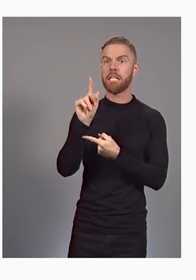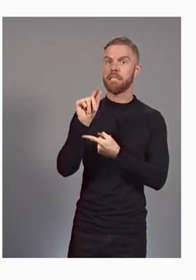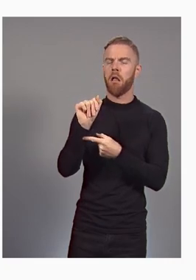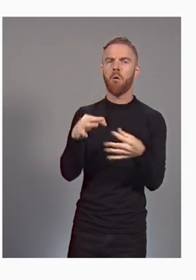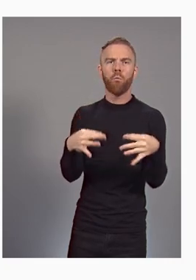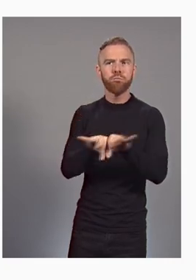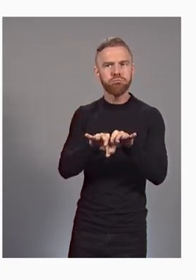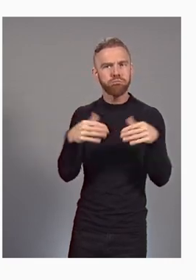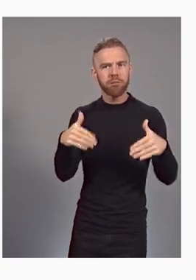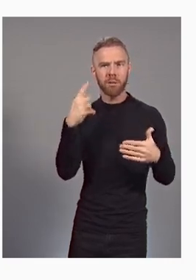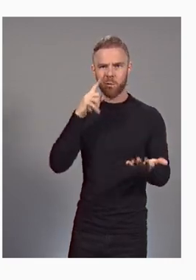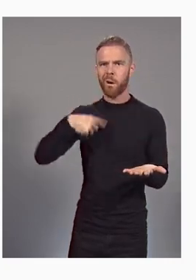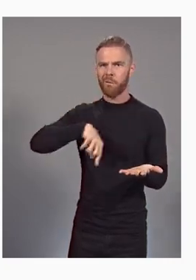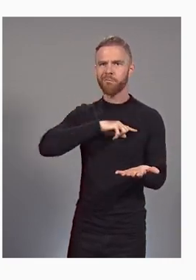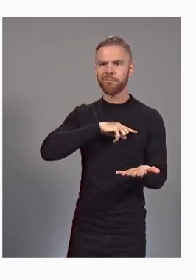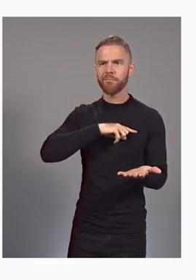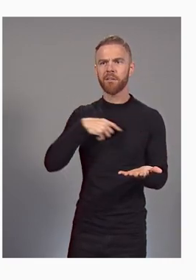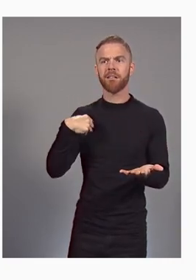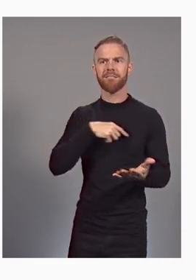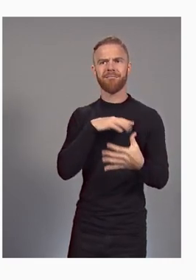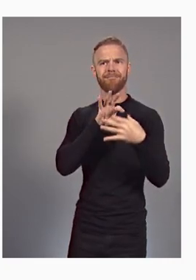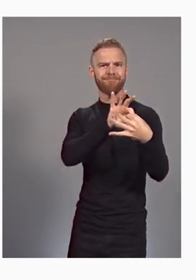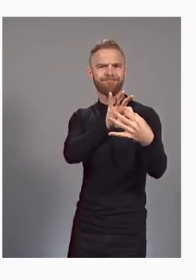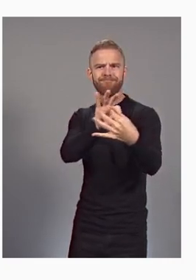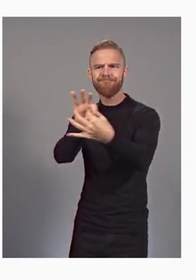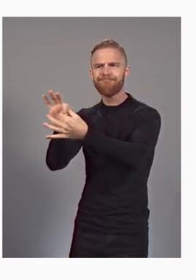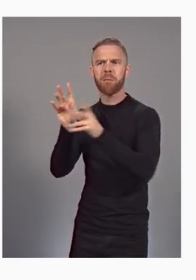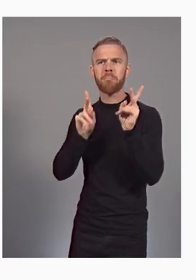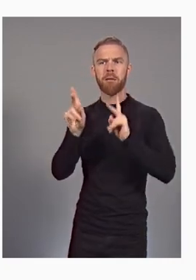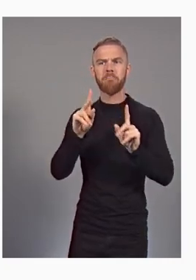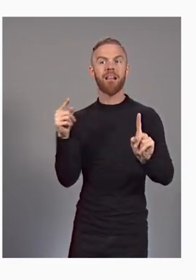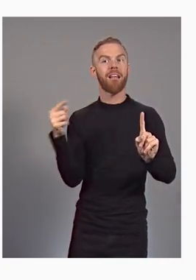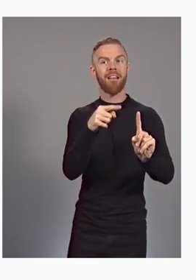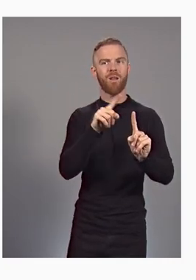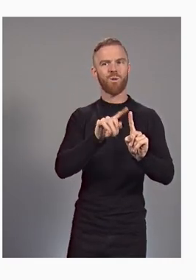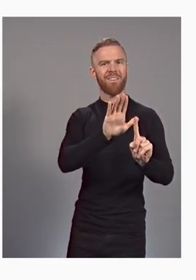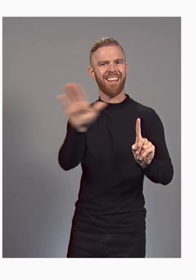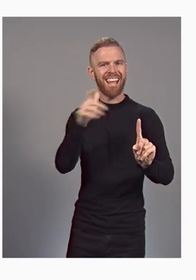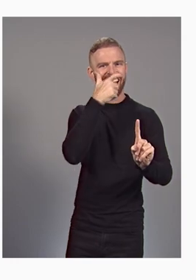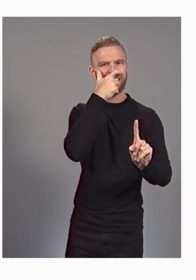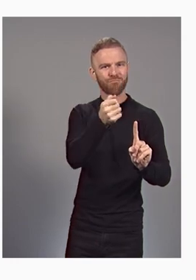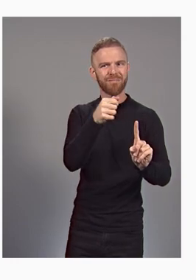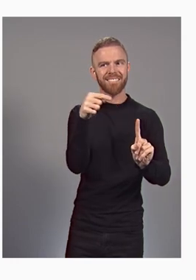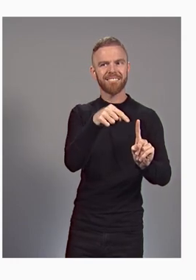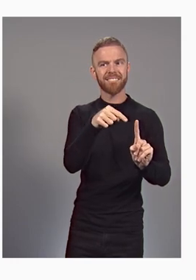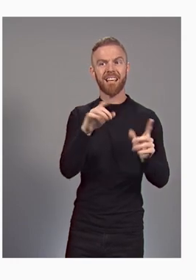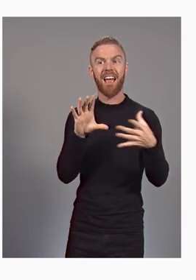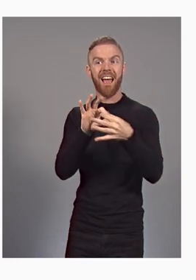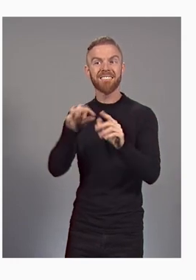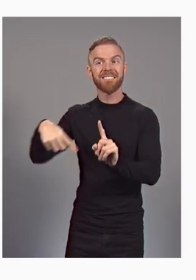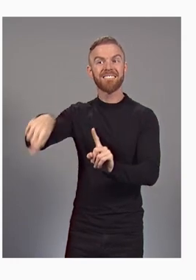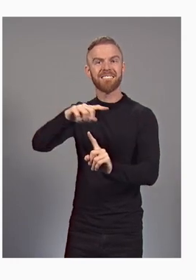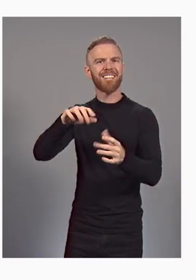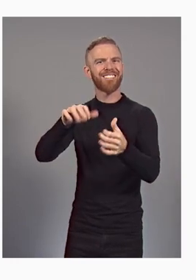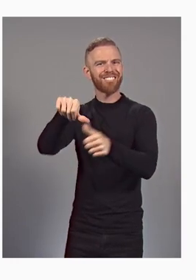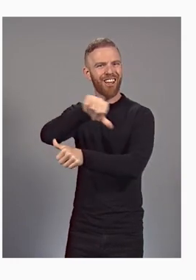responsible for connecting people to their interests. Connecting interests amongst each other and having that deeper conversation.